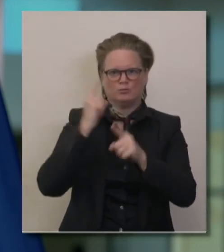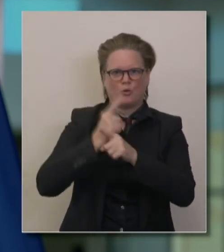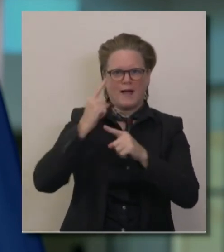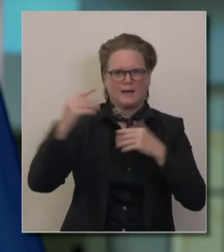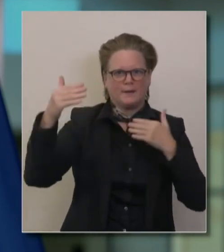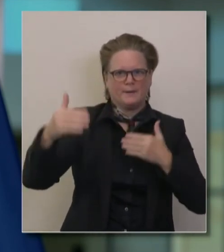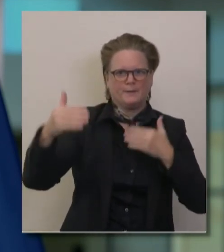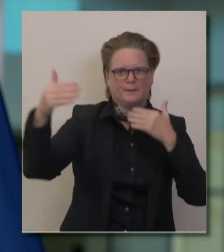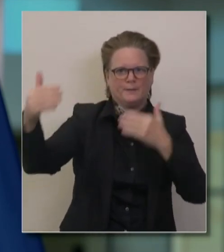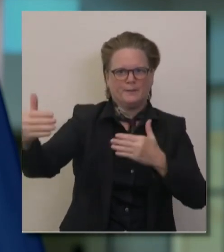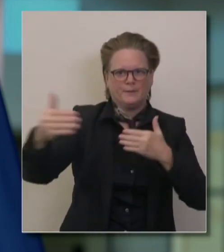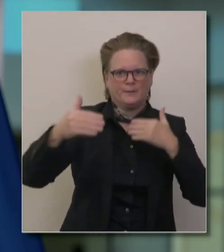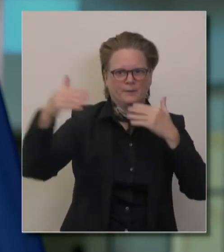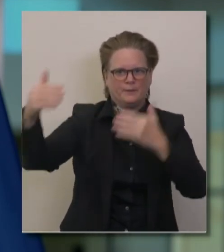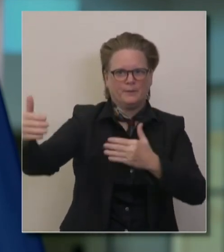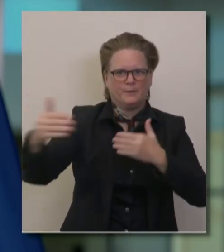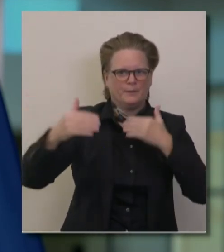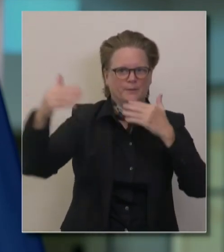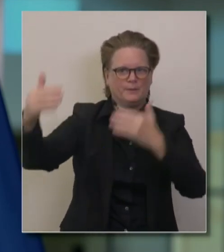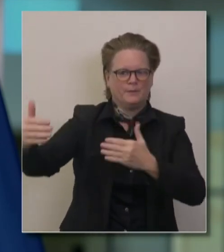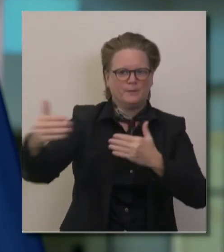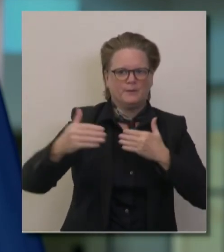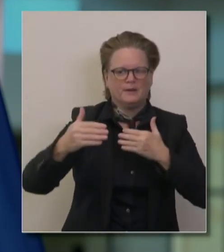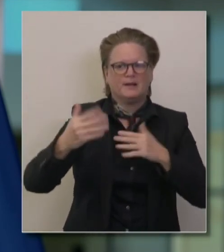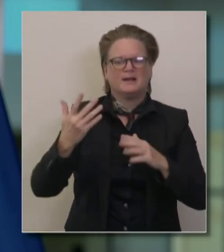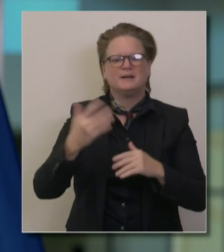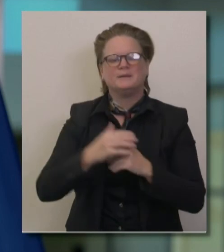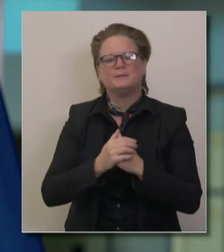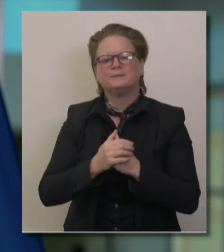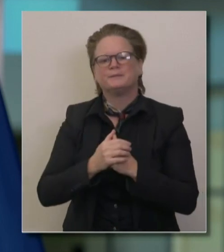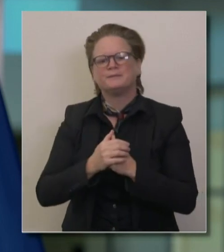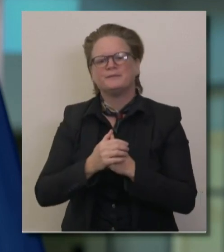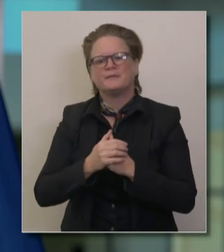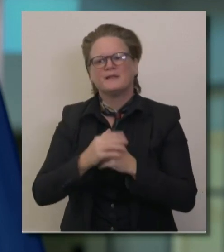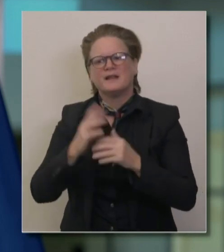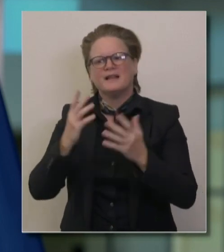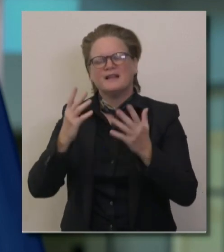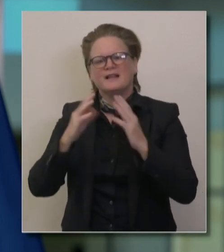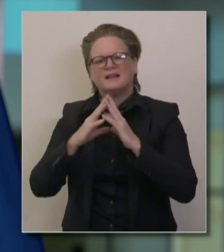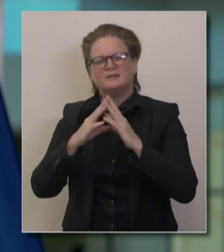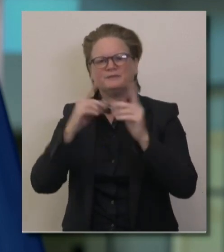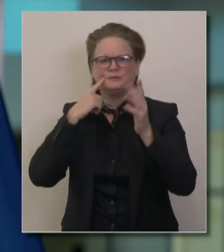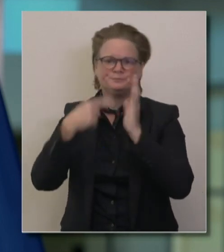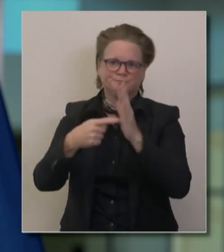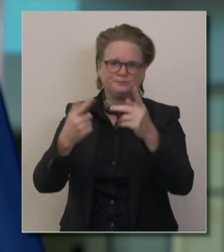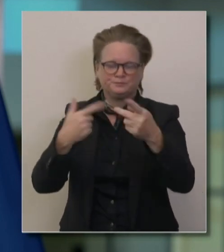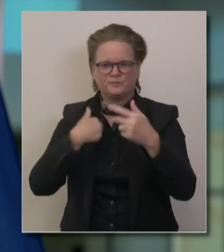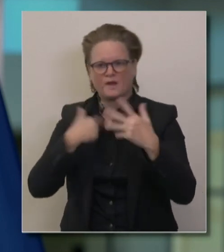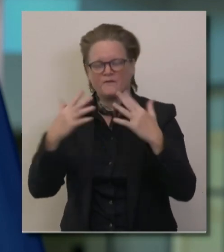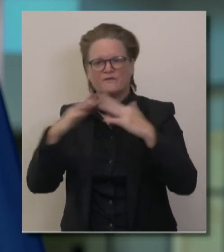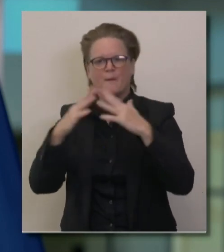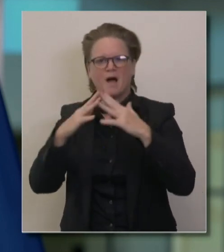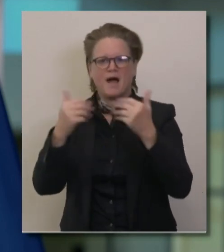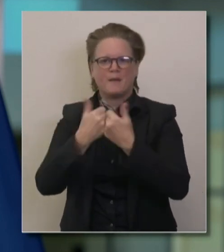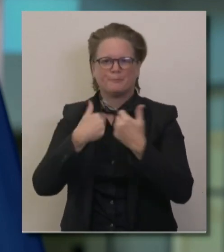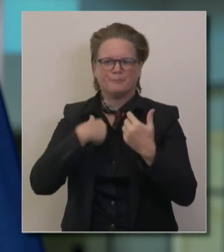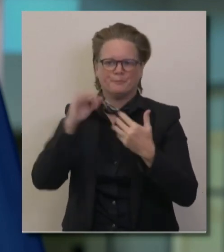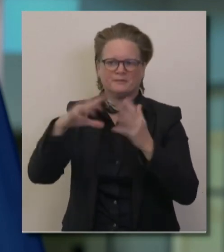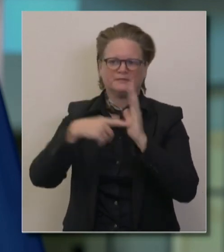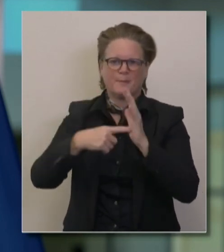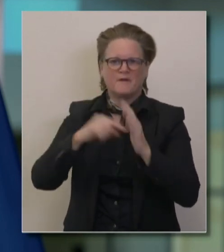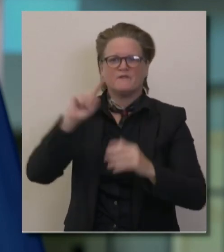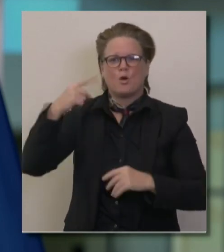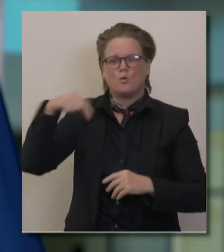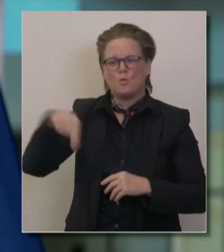Many of us see us sort of crossing that halftime, coming to this important period where there is light on the end of the tunnel. There